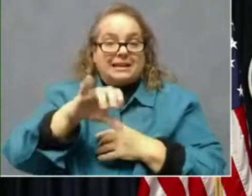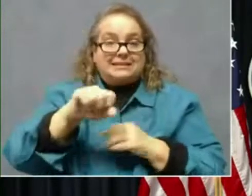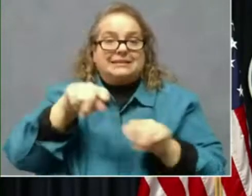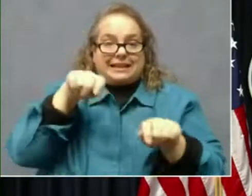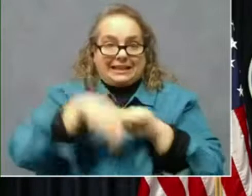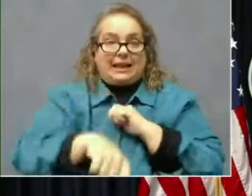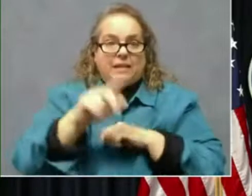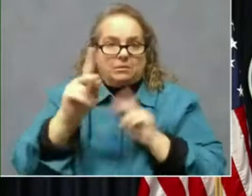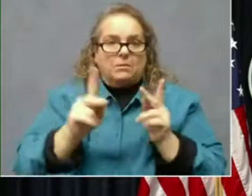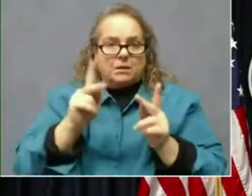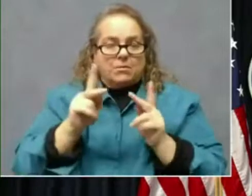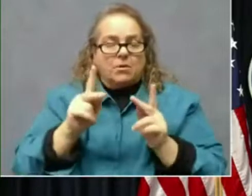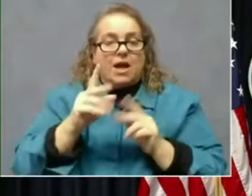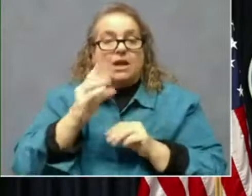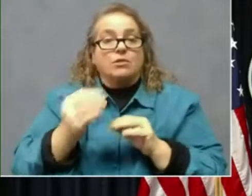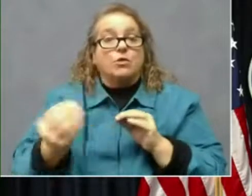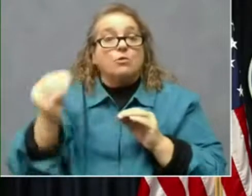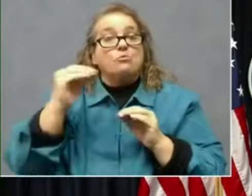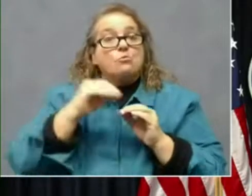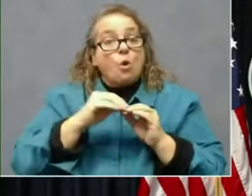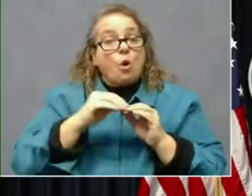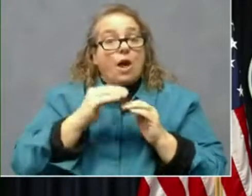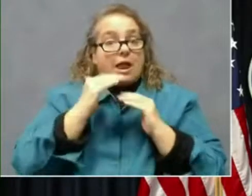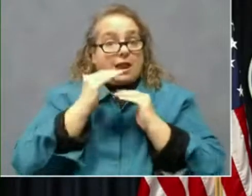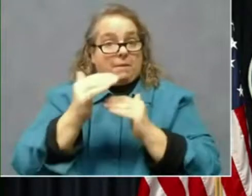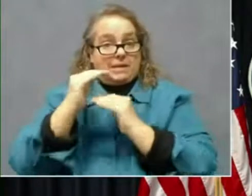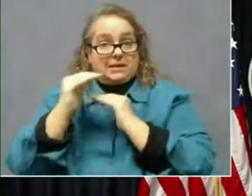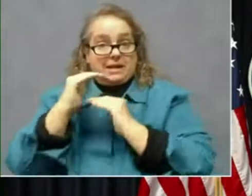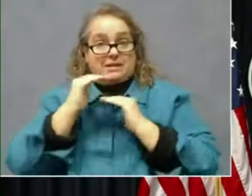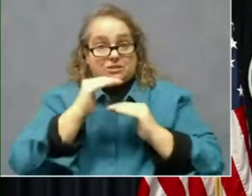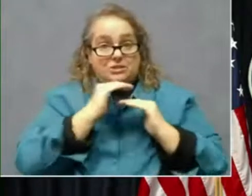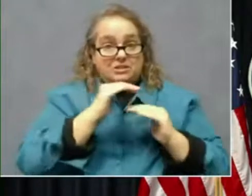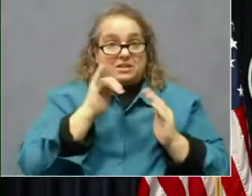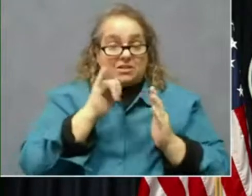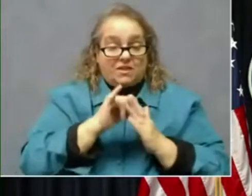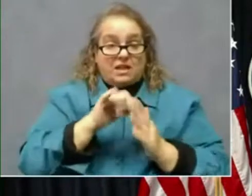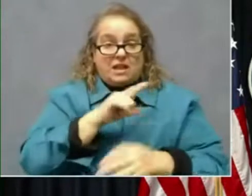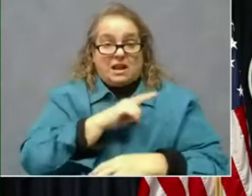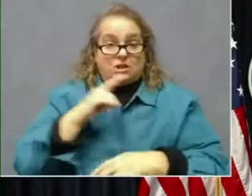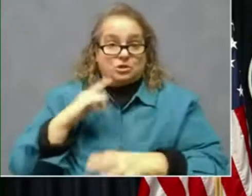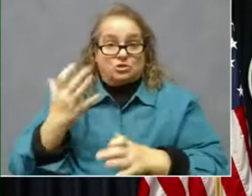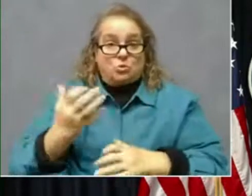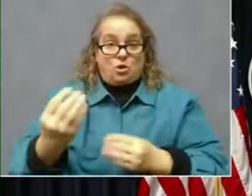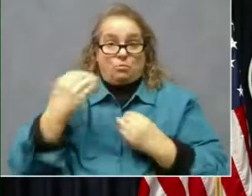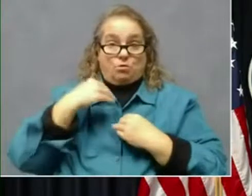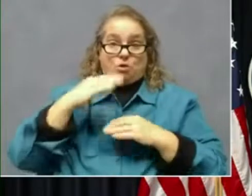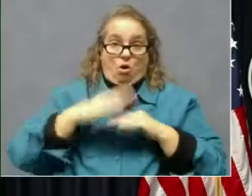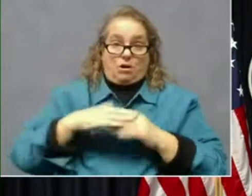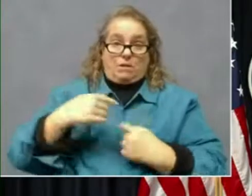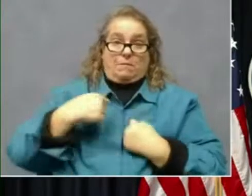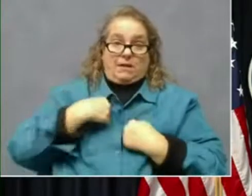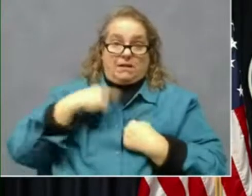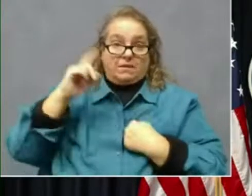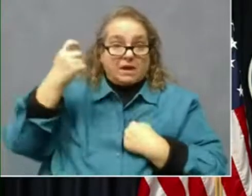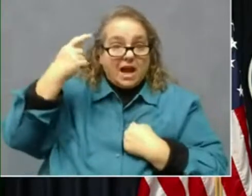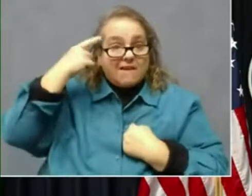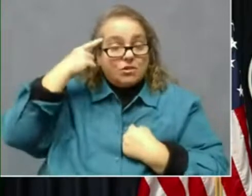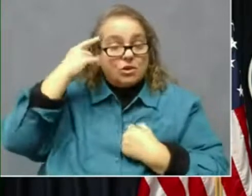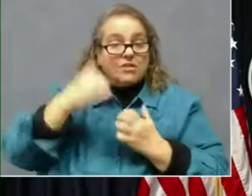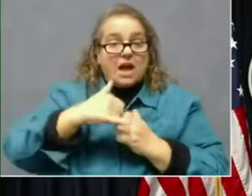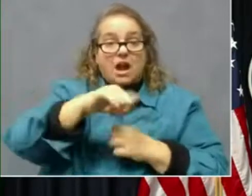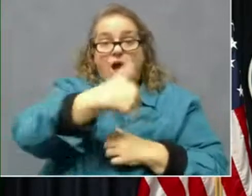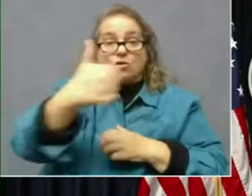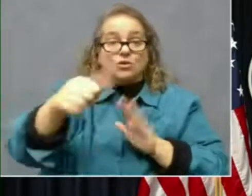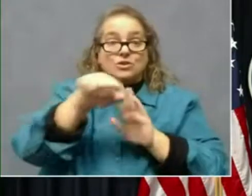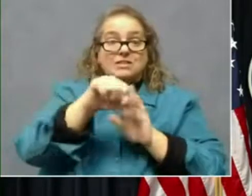uh, the more, uh, limitations that a general assembly wants to place on me that other states don't have, leave